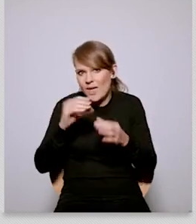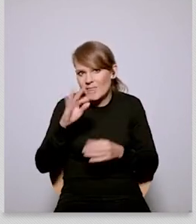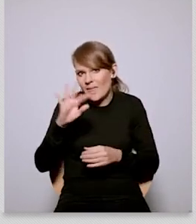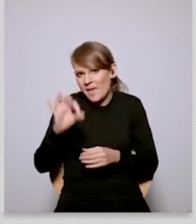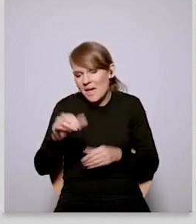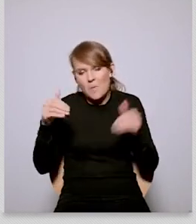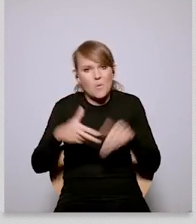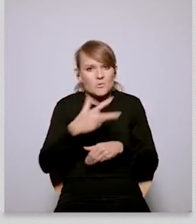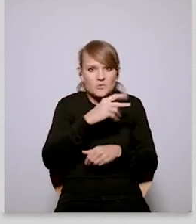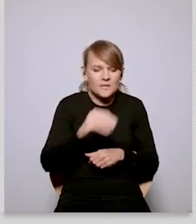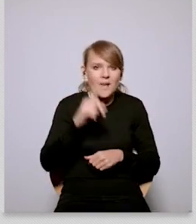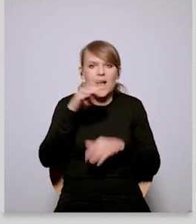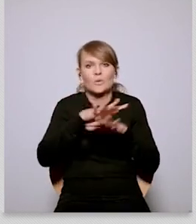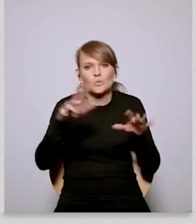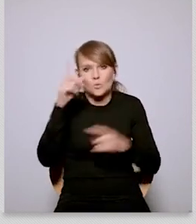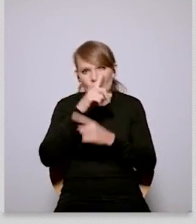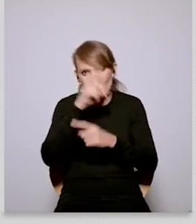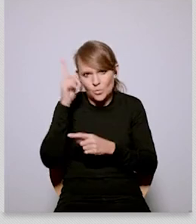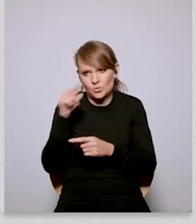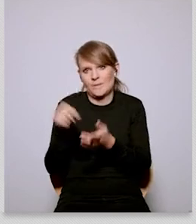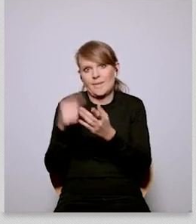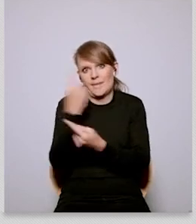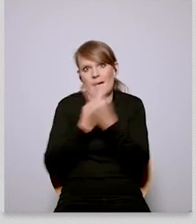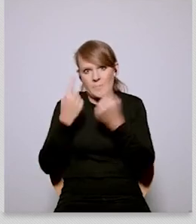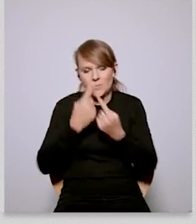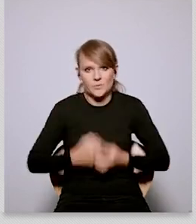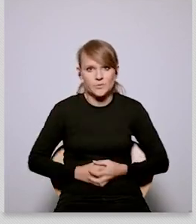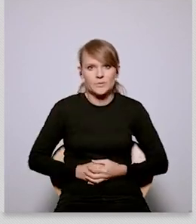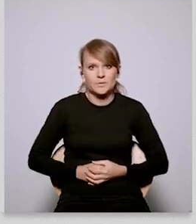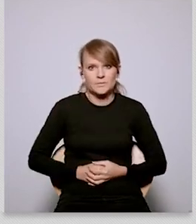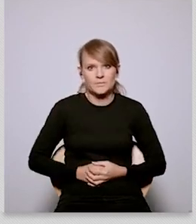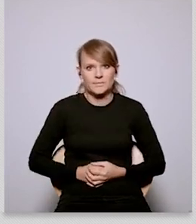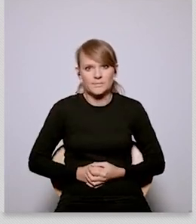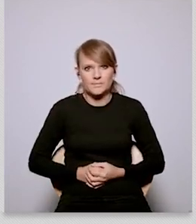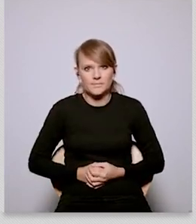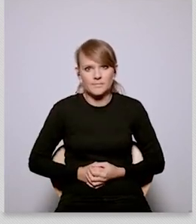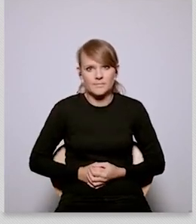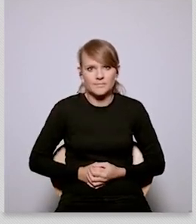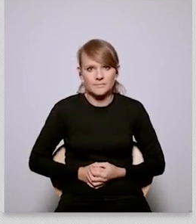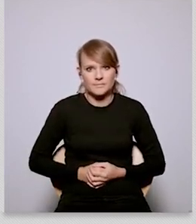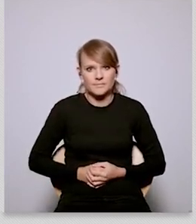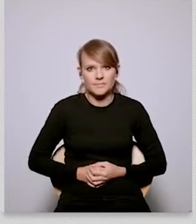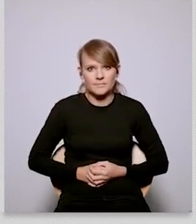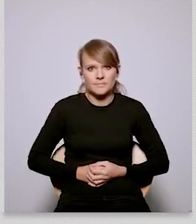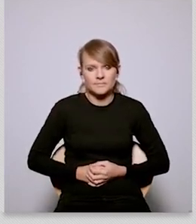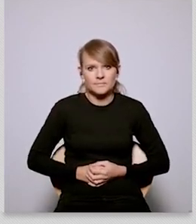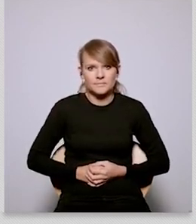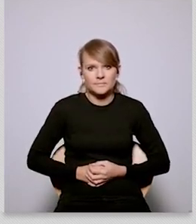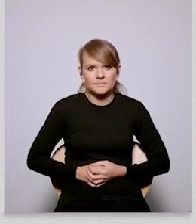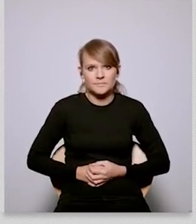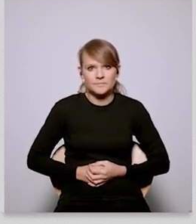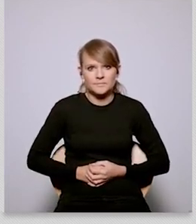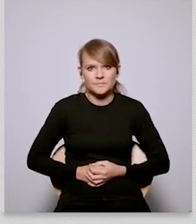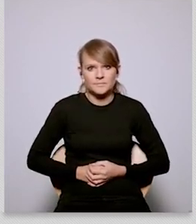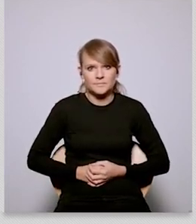so i feel that uh really this differs from country to to country but i mean from the czech case the situation has been clear and